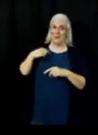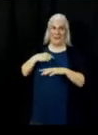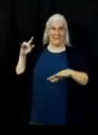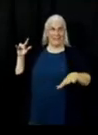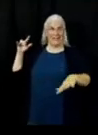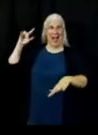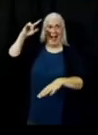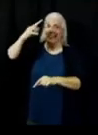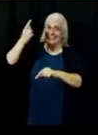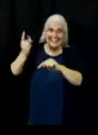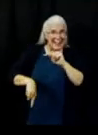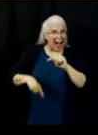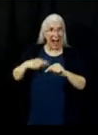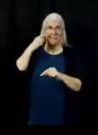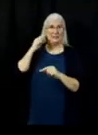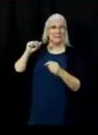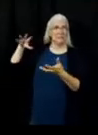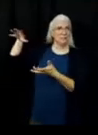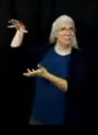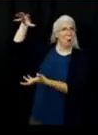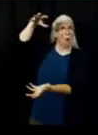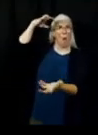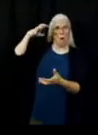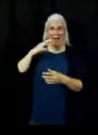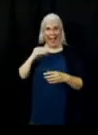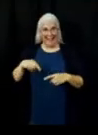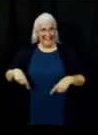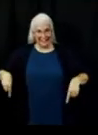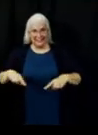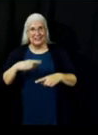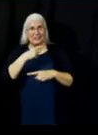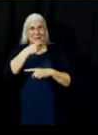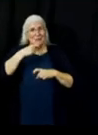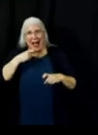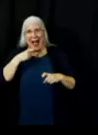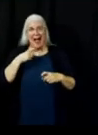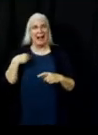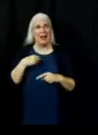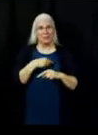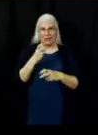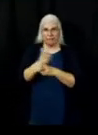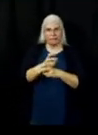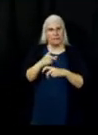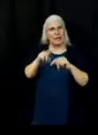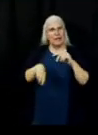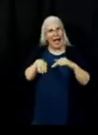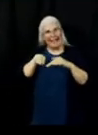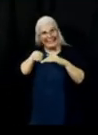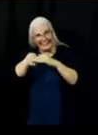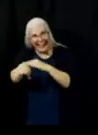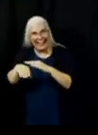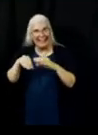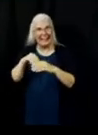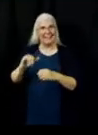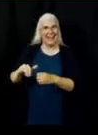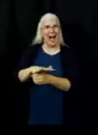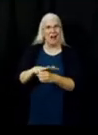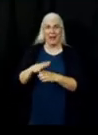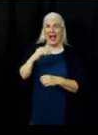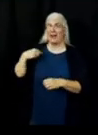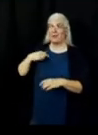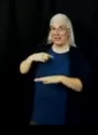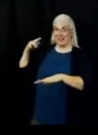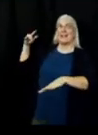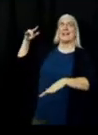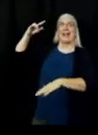drop water from above, but the dryness, you can't get underneath all that. So people think sometimes you can drop water and it's just going to put it all out. Well,